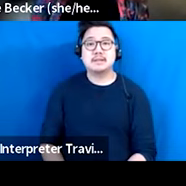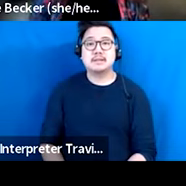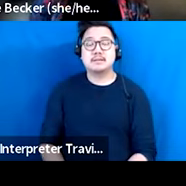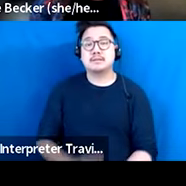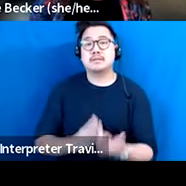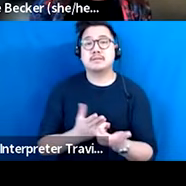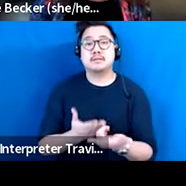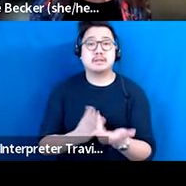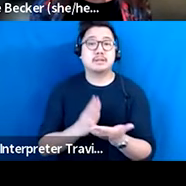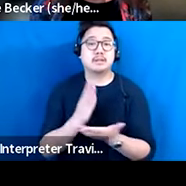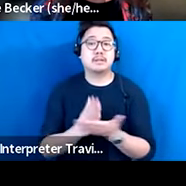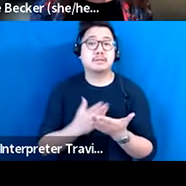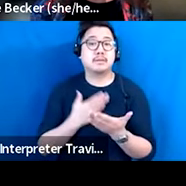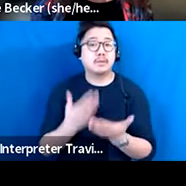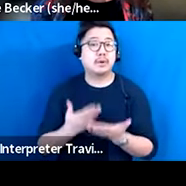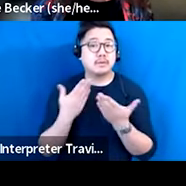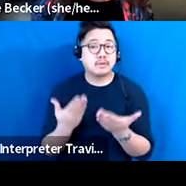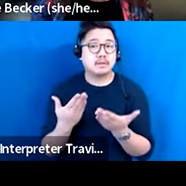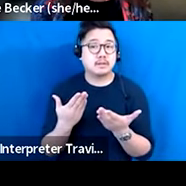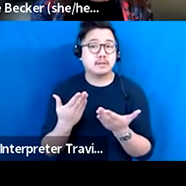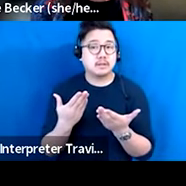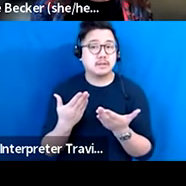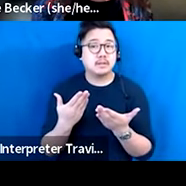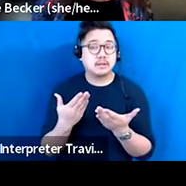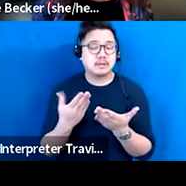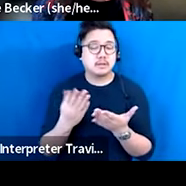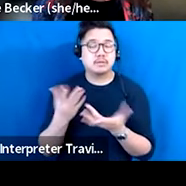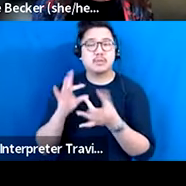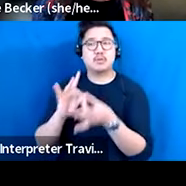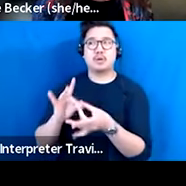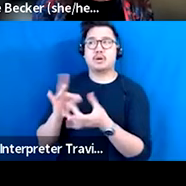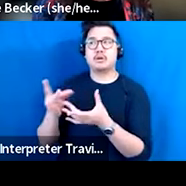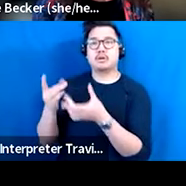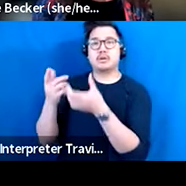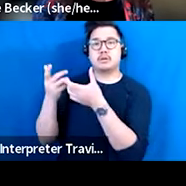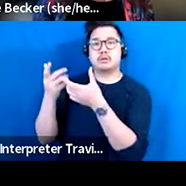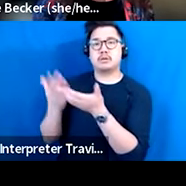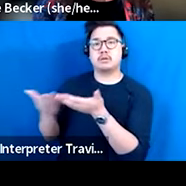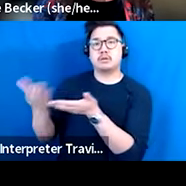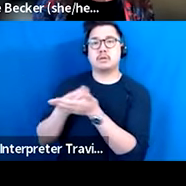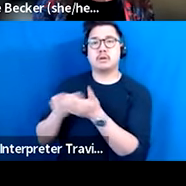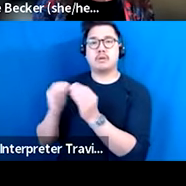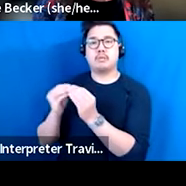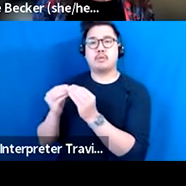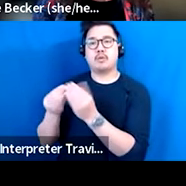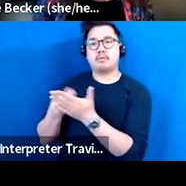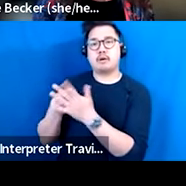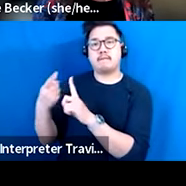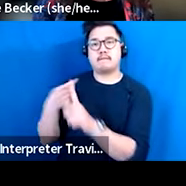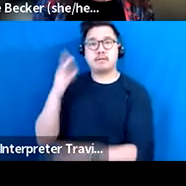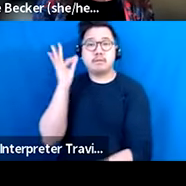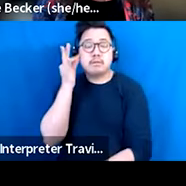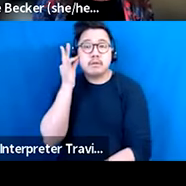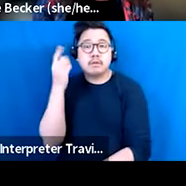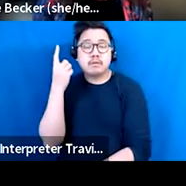recommendations indicated we ought to work harder on developing more federal funds for the arts, which is a wonderful idea. But I